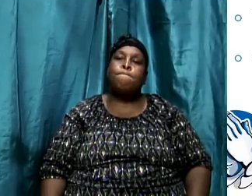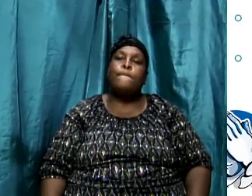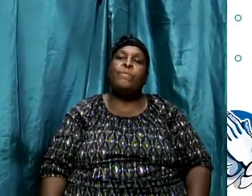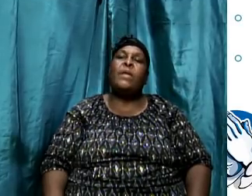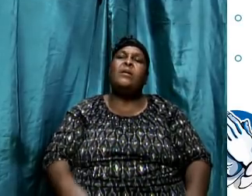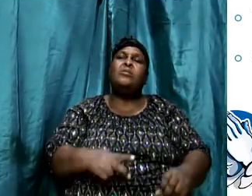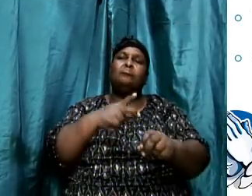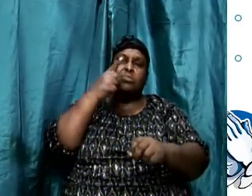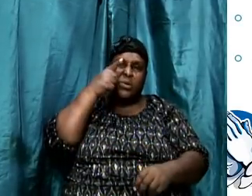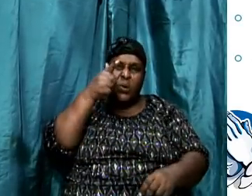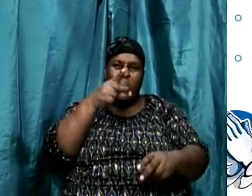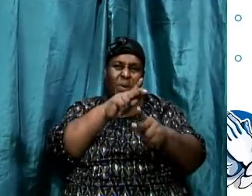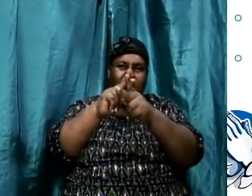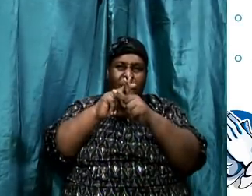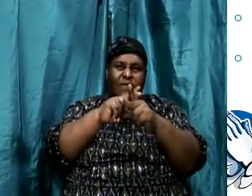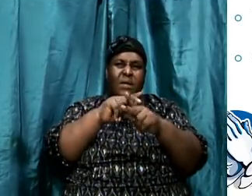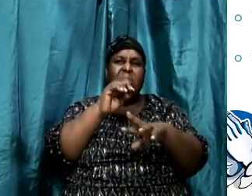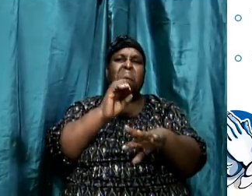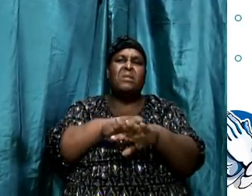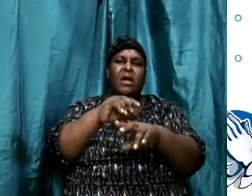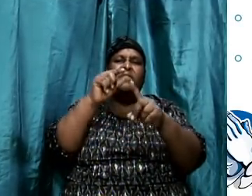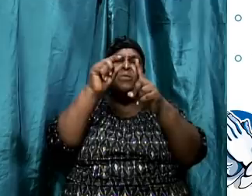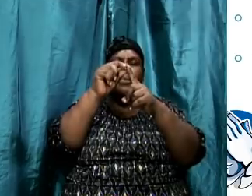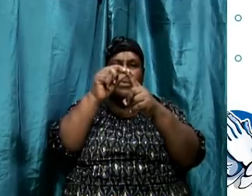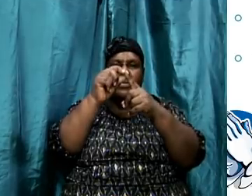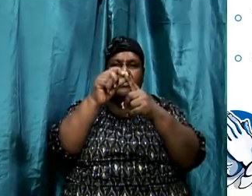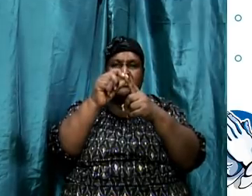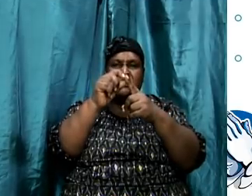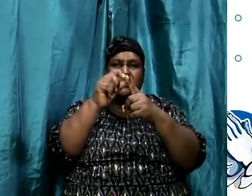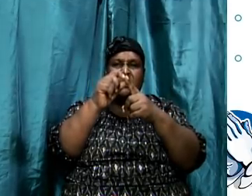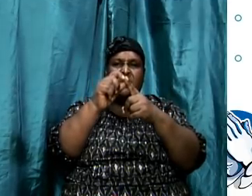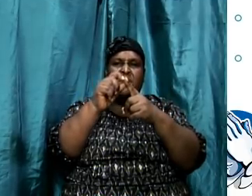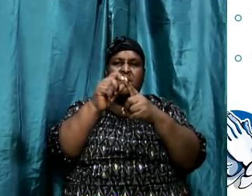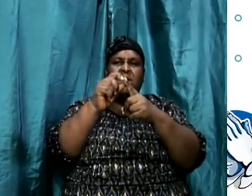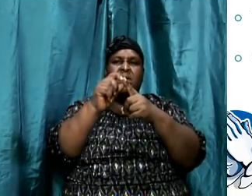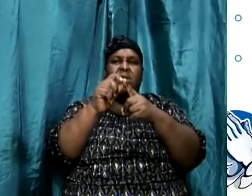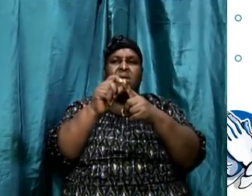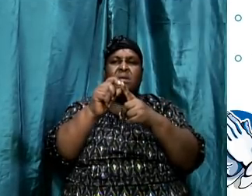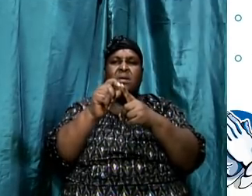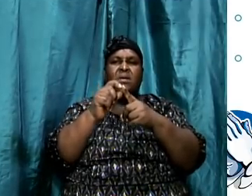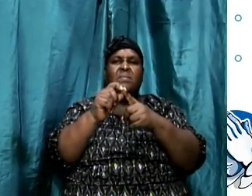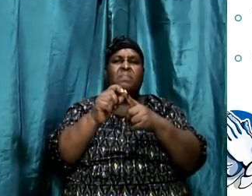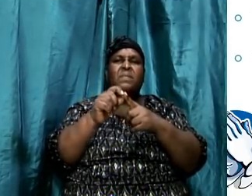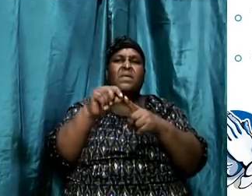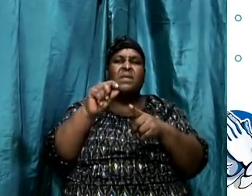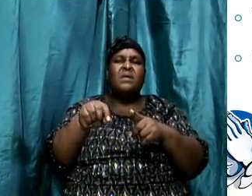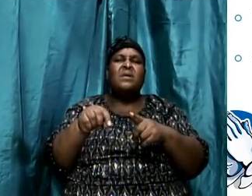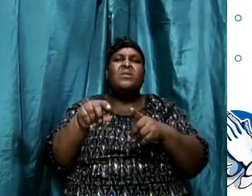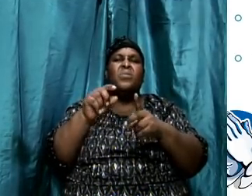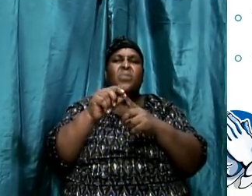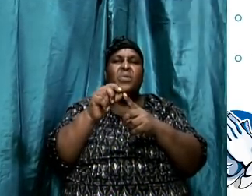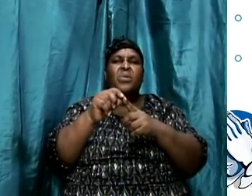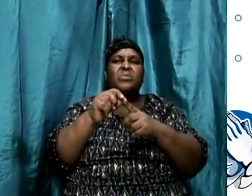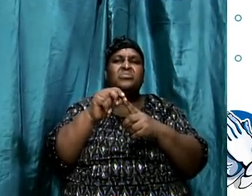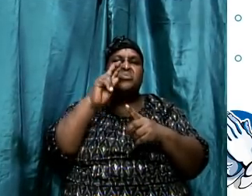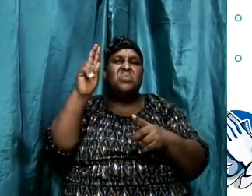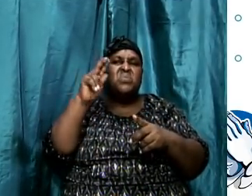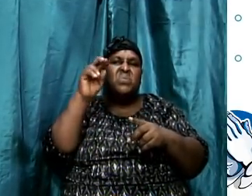Look carefully at the words. And this can fall in a sense on the context, but let's